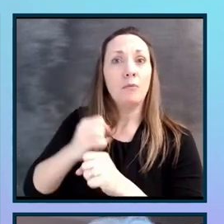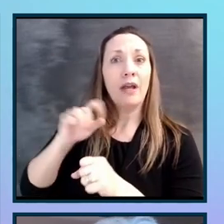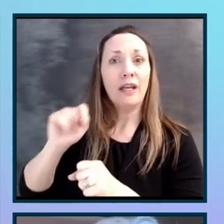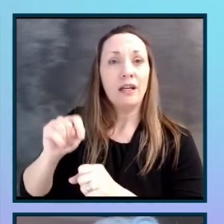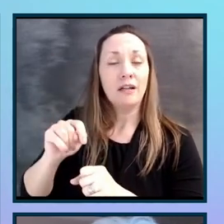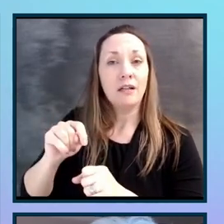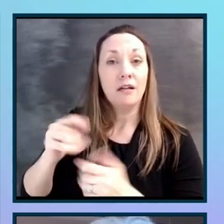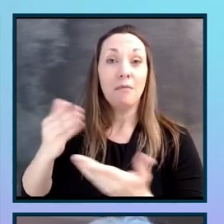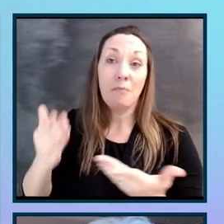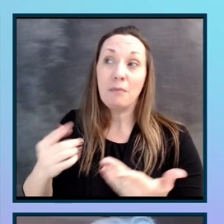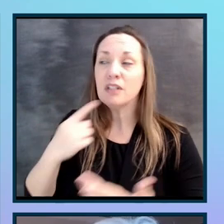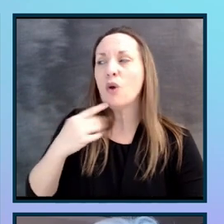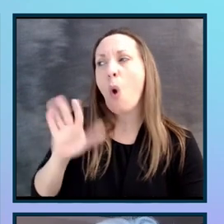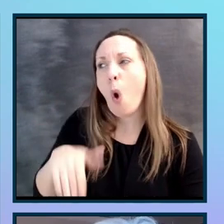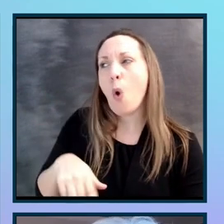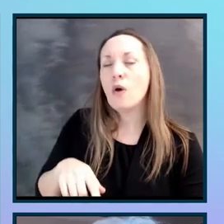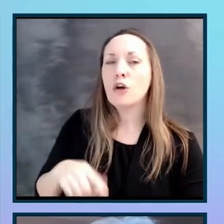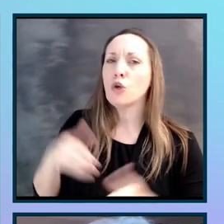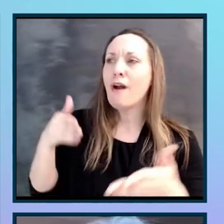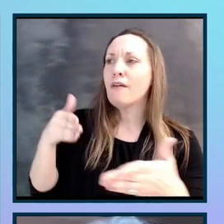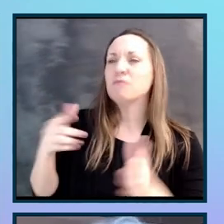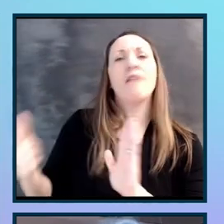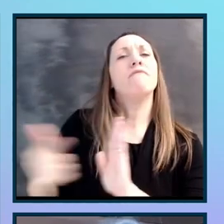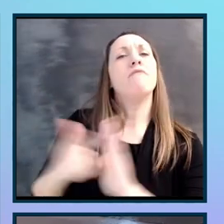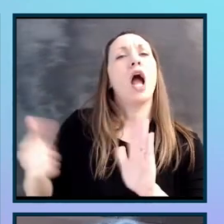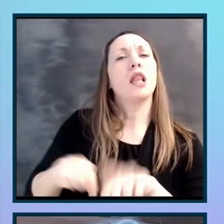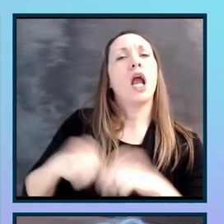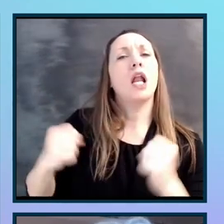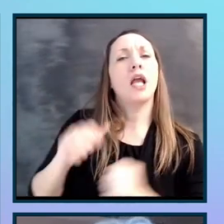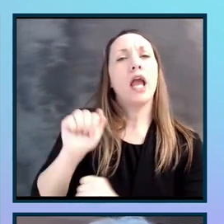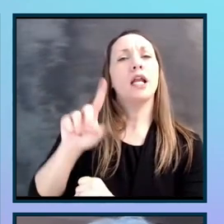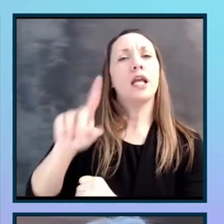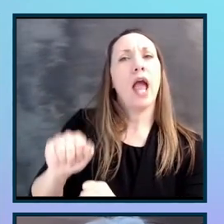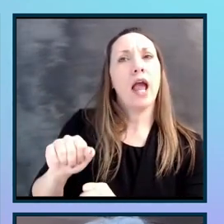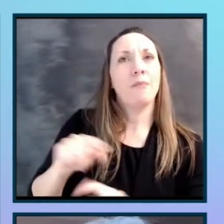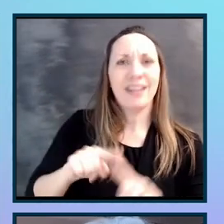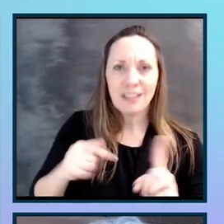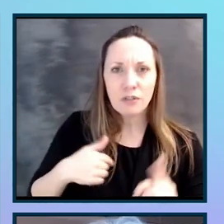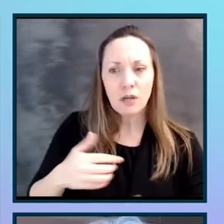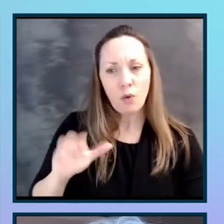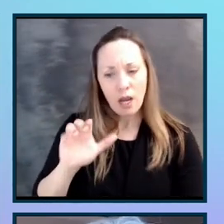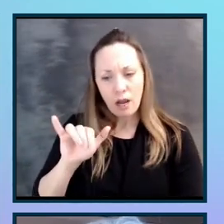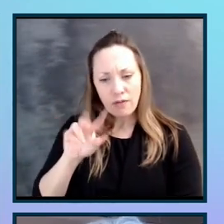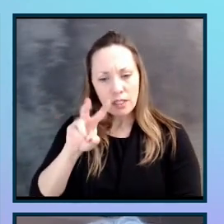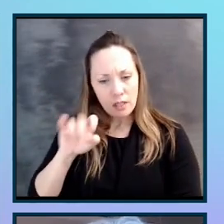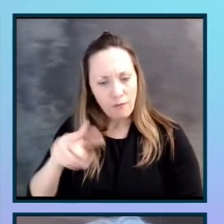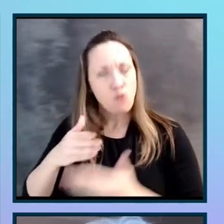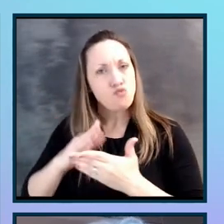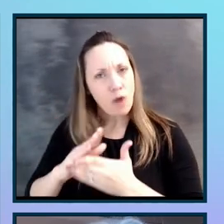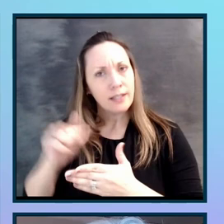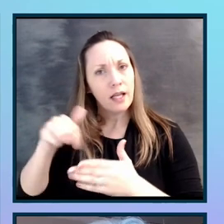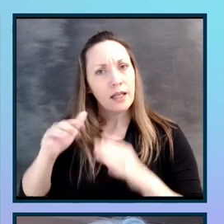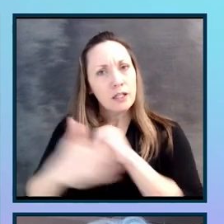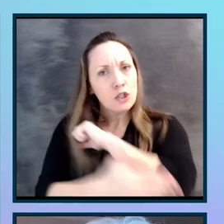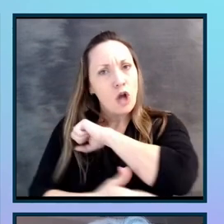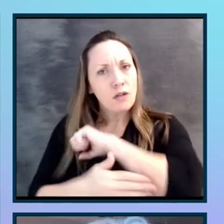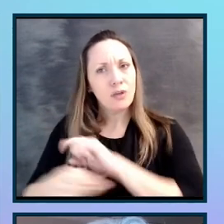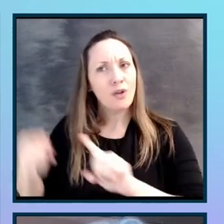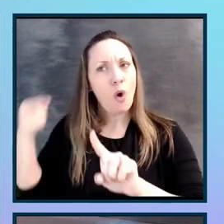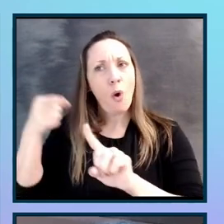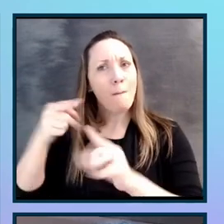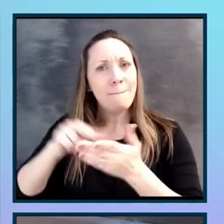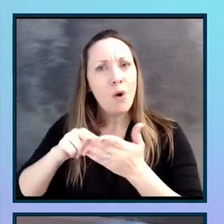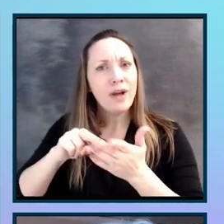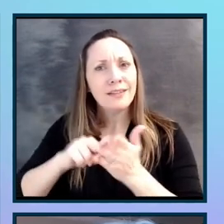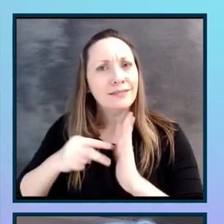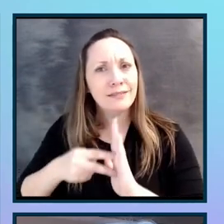the ADA. That's very different than saying, you we have a civil rights law in this country and the whole core of it is inclusion and not